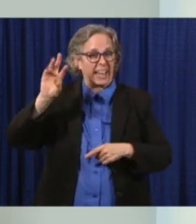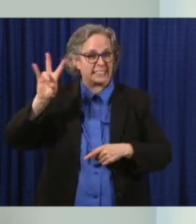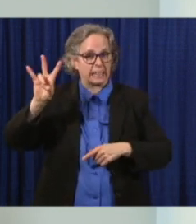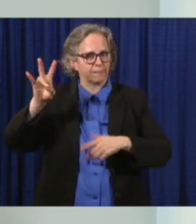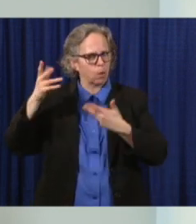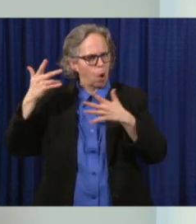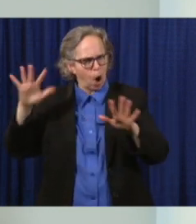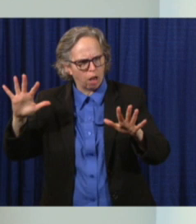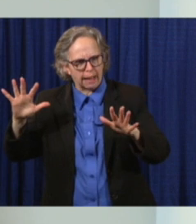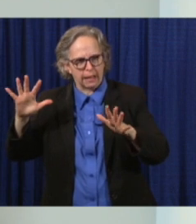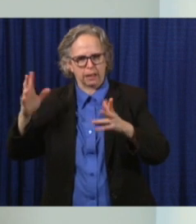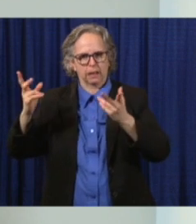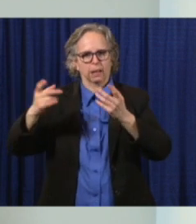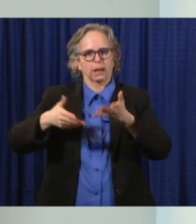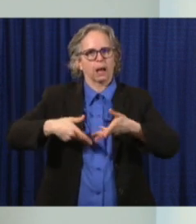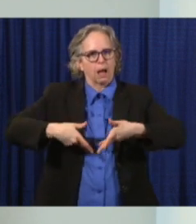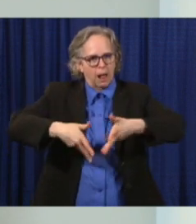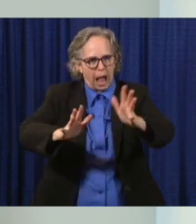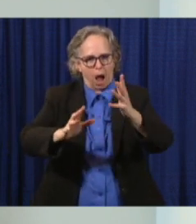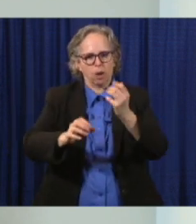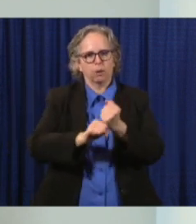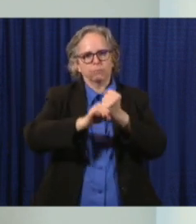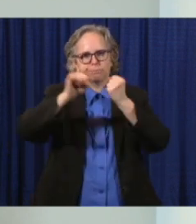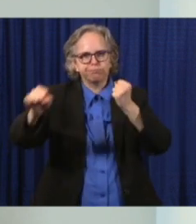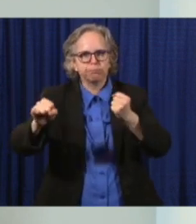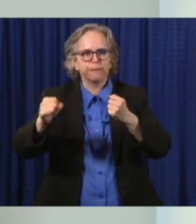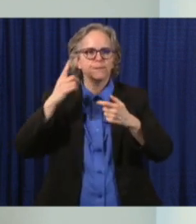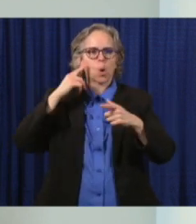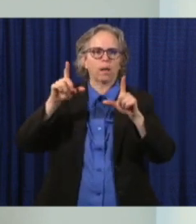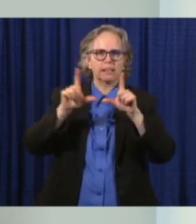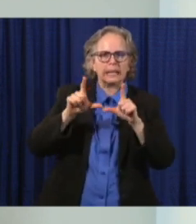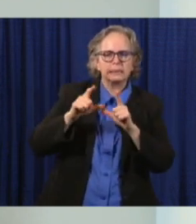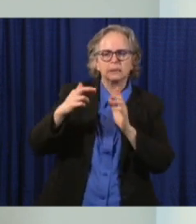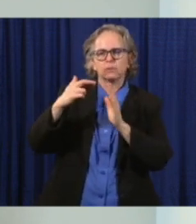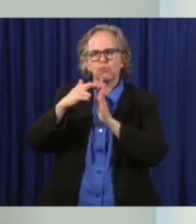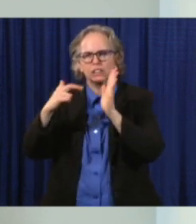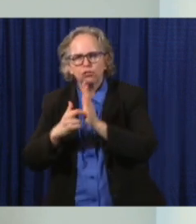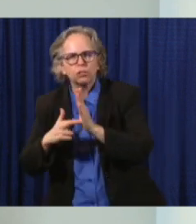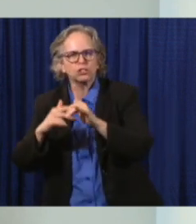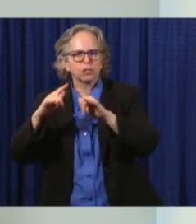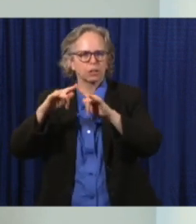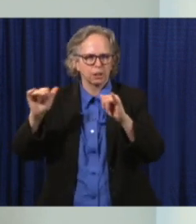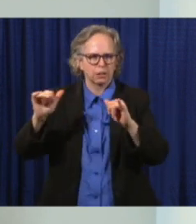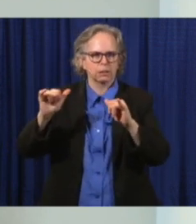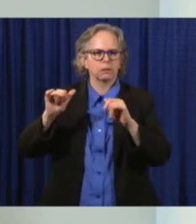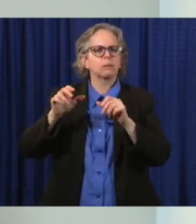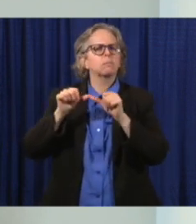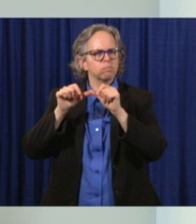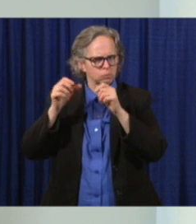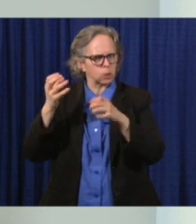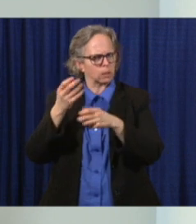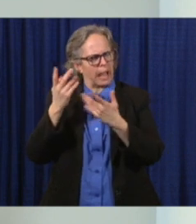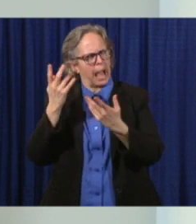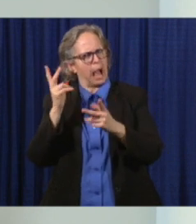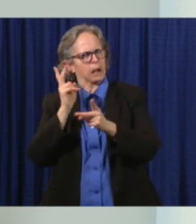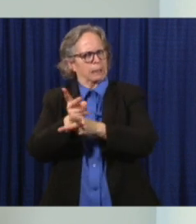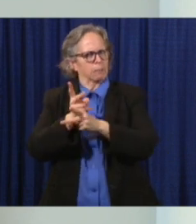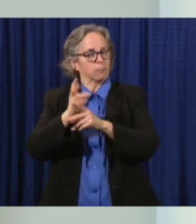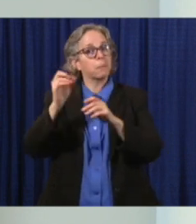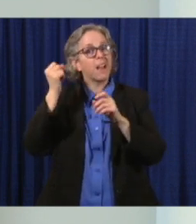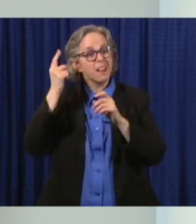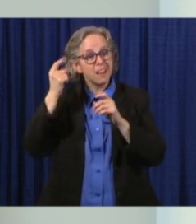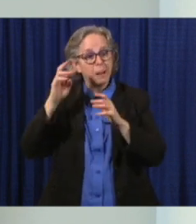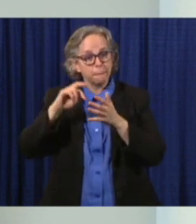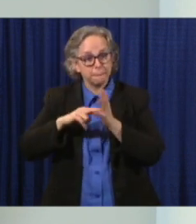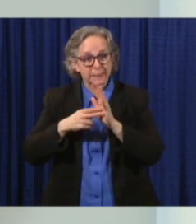will still be in effect, that you will not go in and need to immediately renew these things.